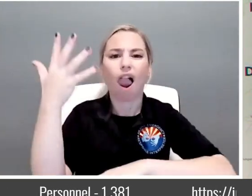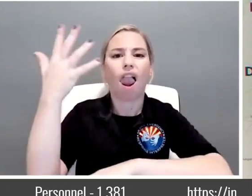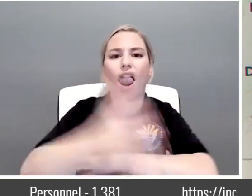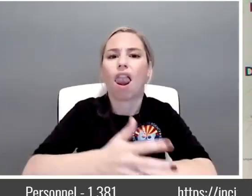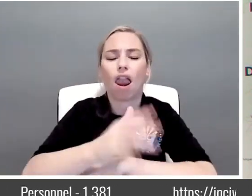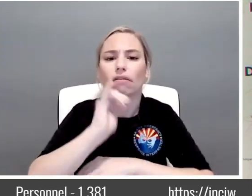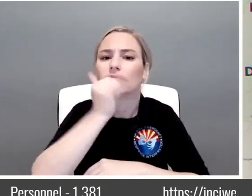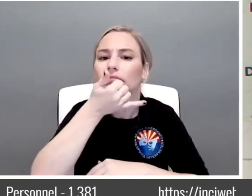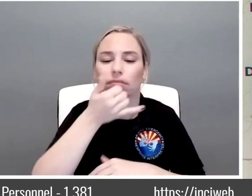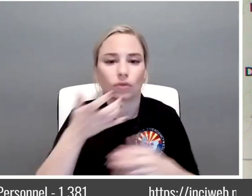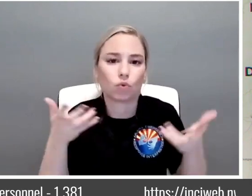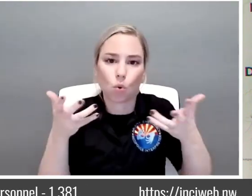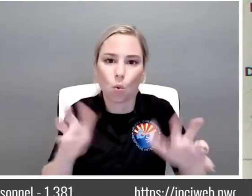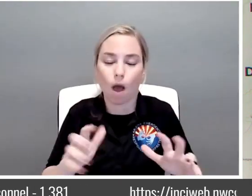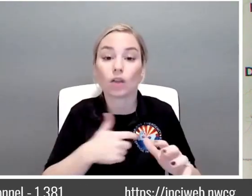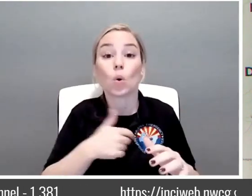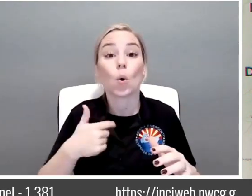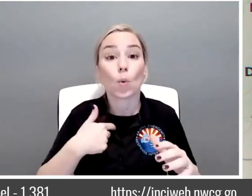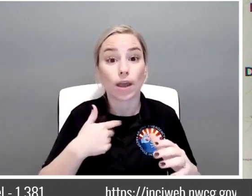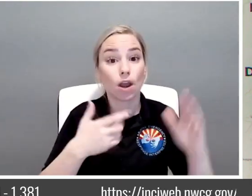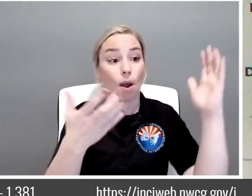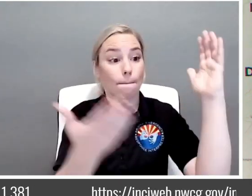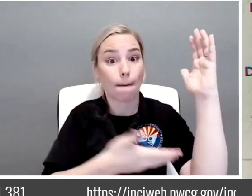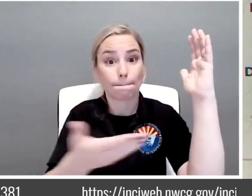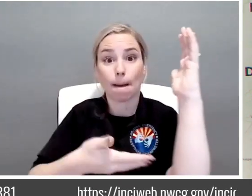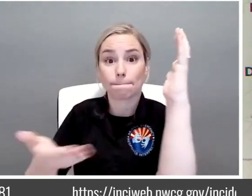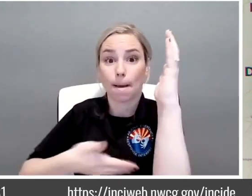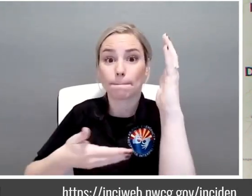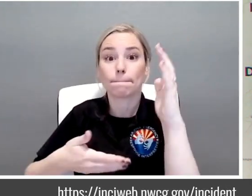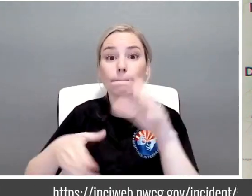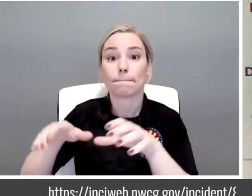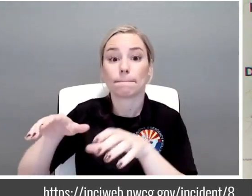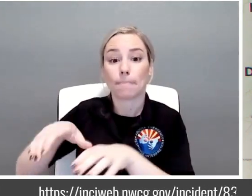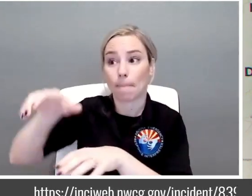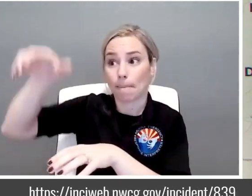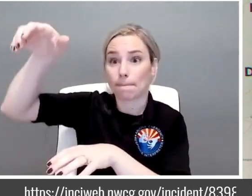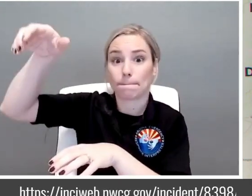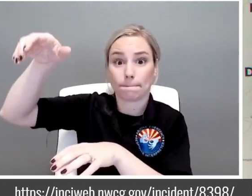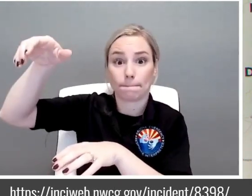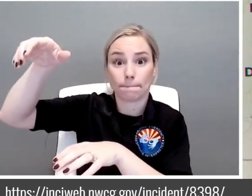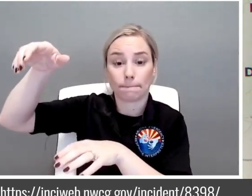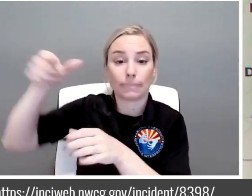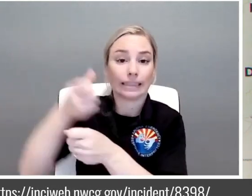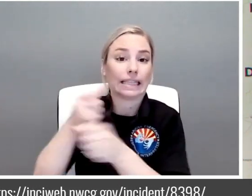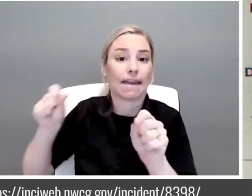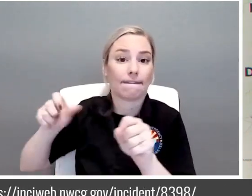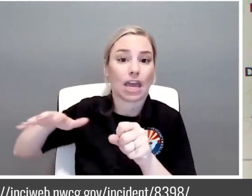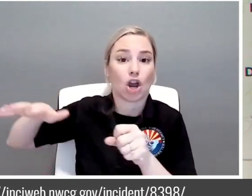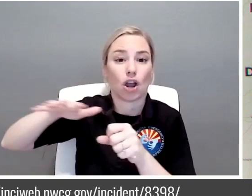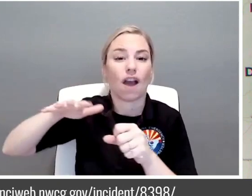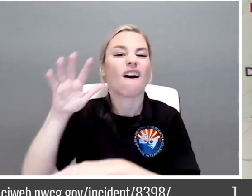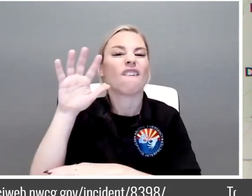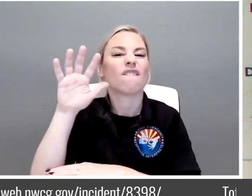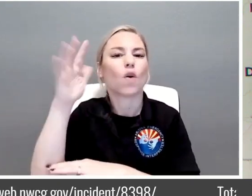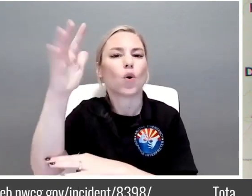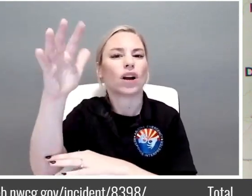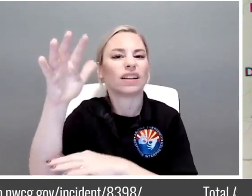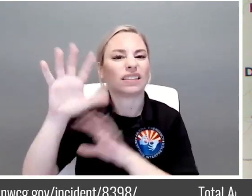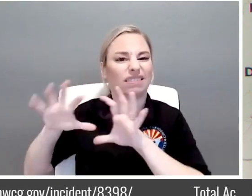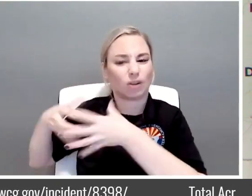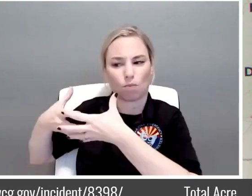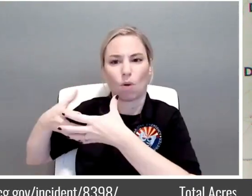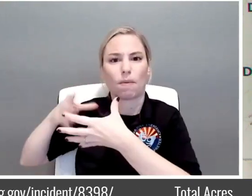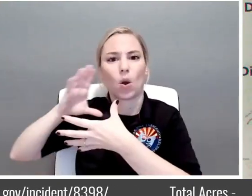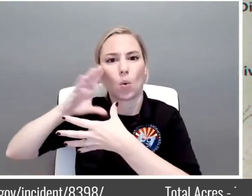timber and stacking it in a safe place that's out of the way for the forest to deal with later. But it's not going to the mill. It's not a logging